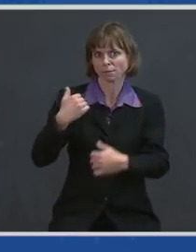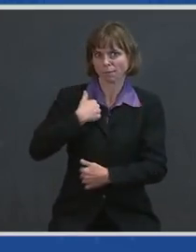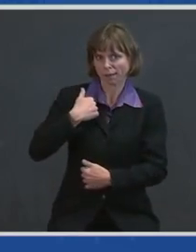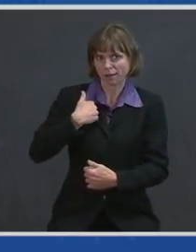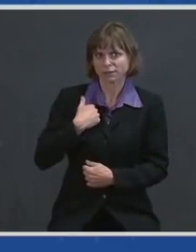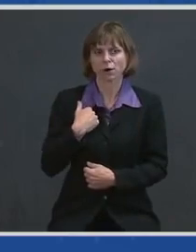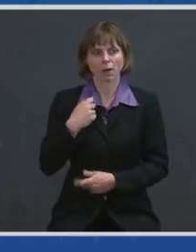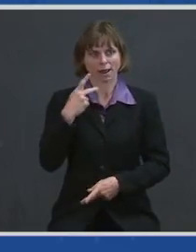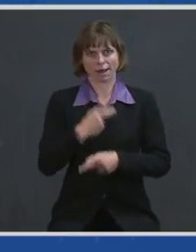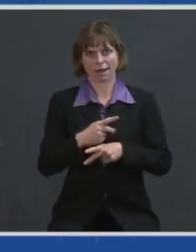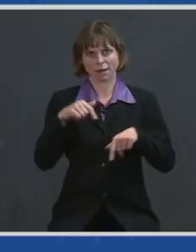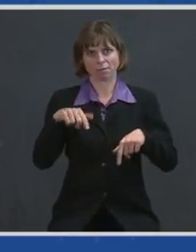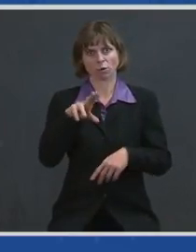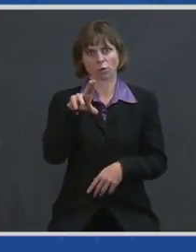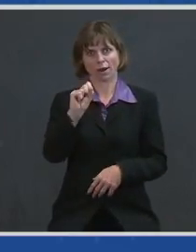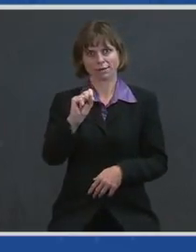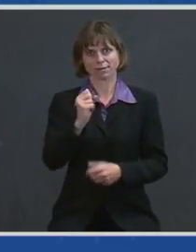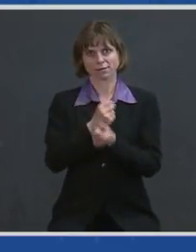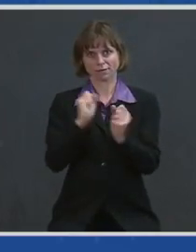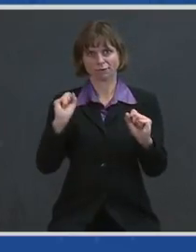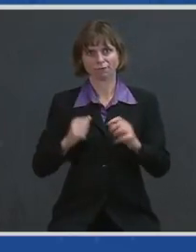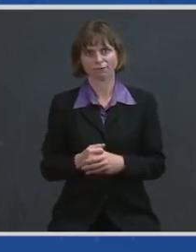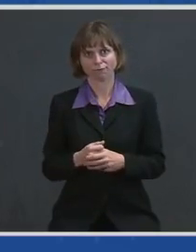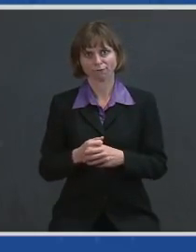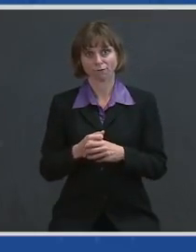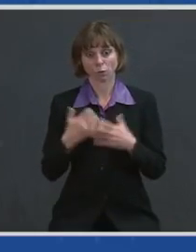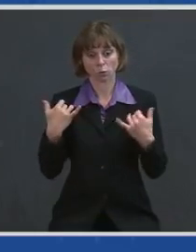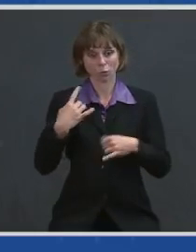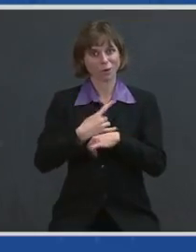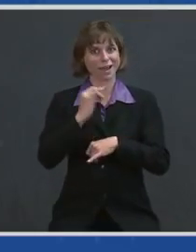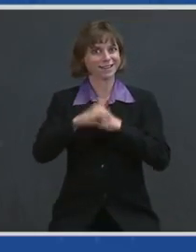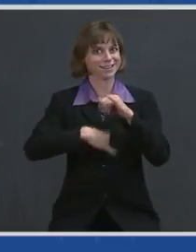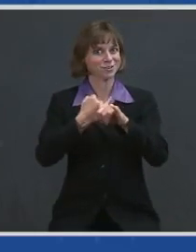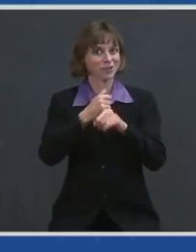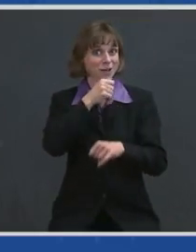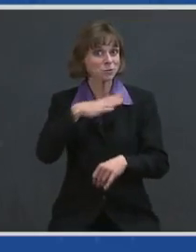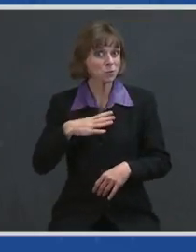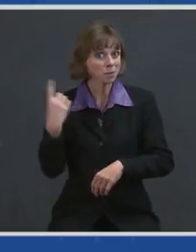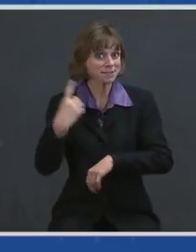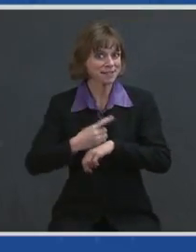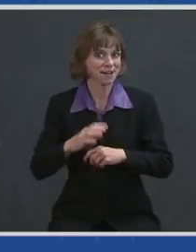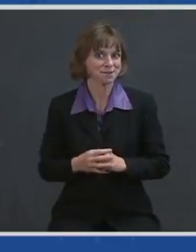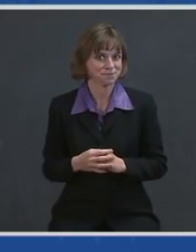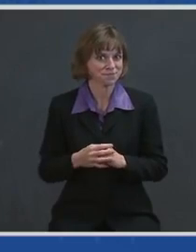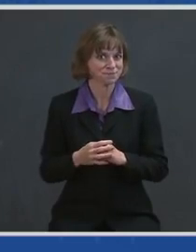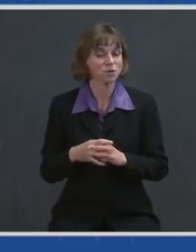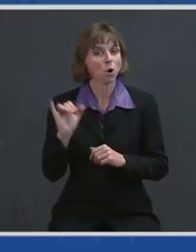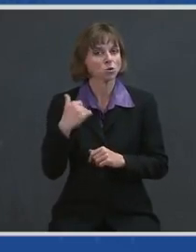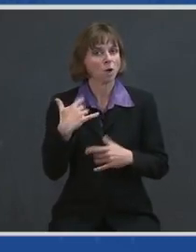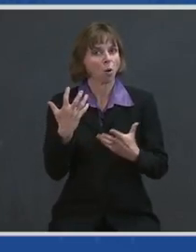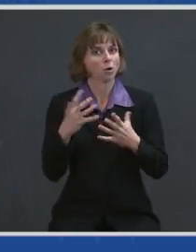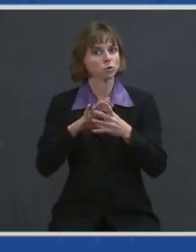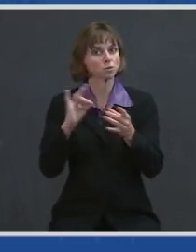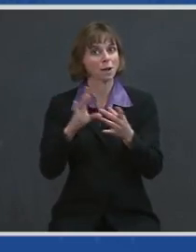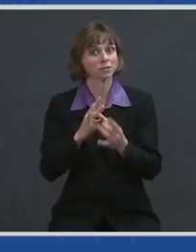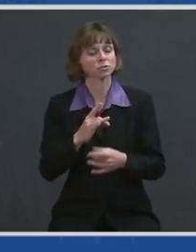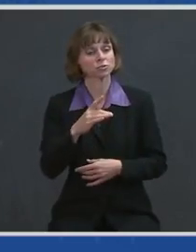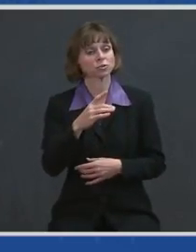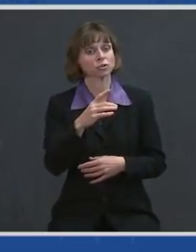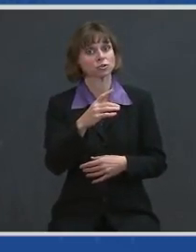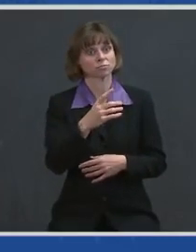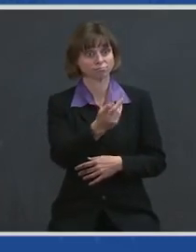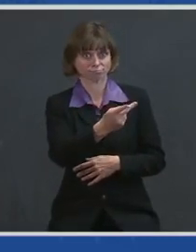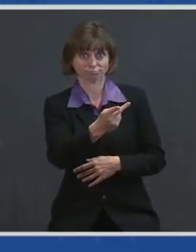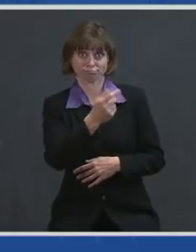safe. As it is International Women's Day, I should also mention that General Van Ovost and